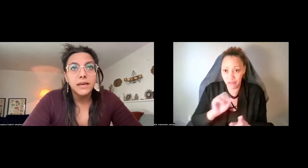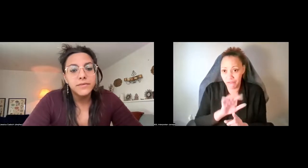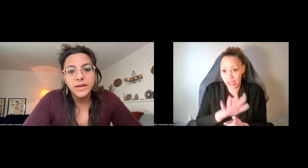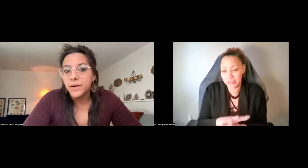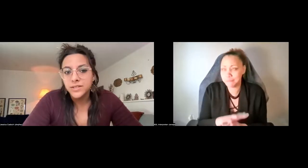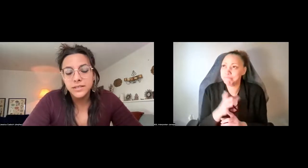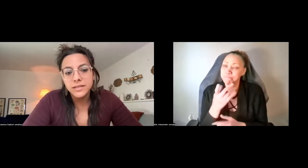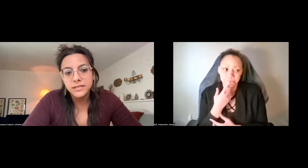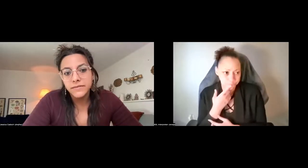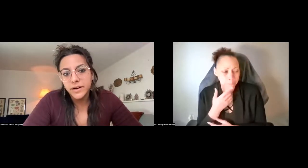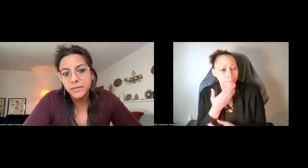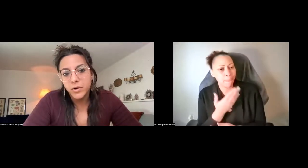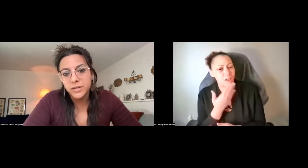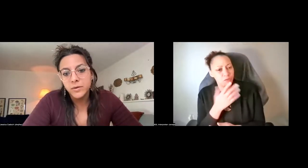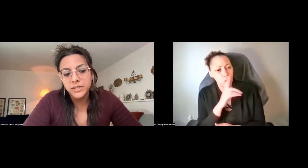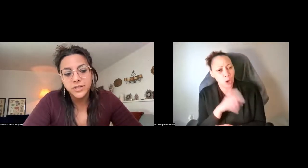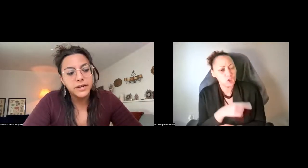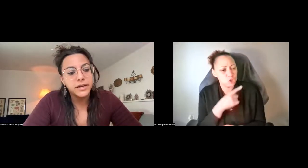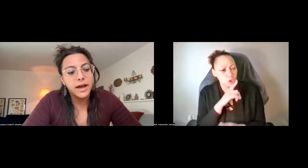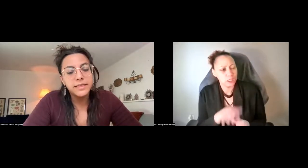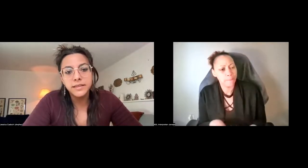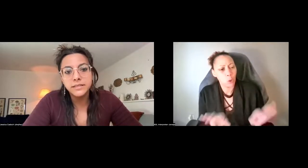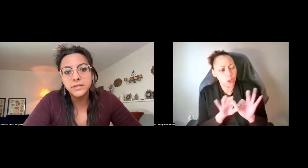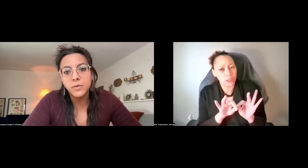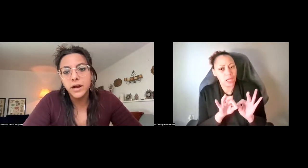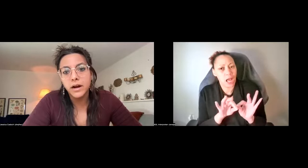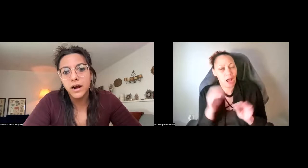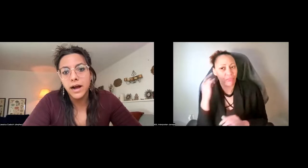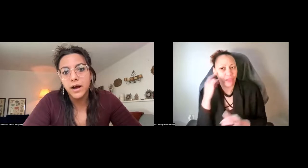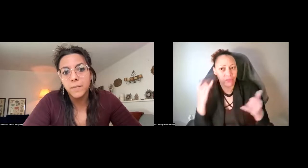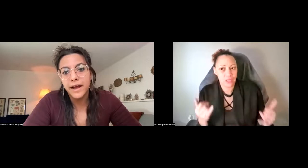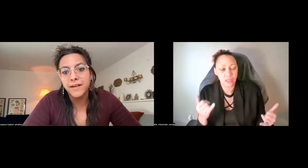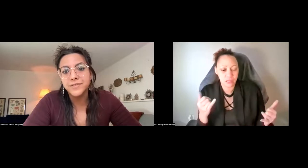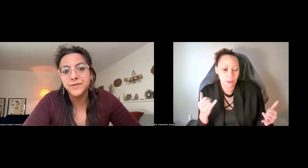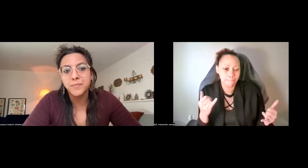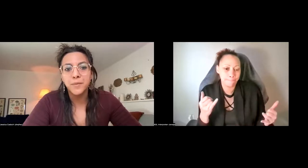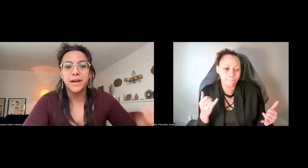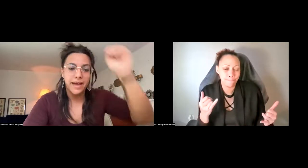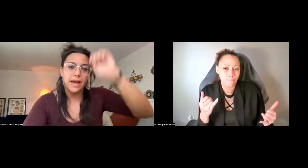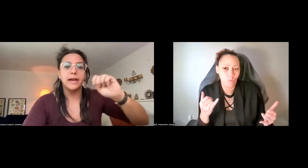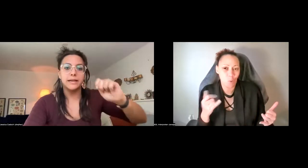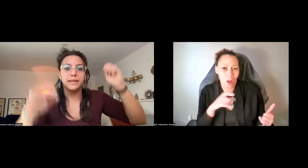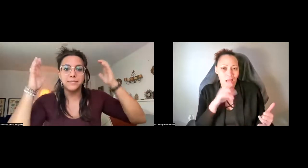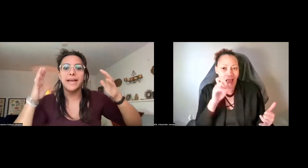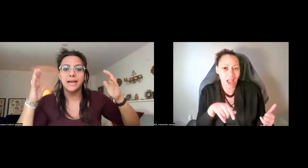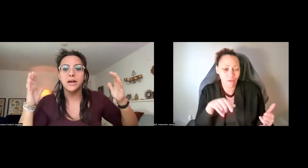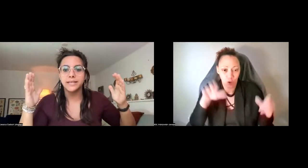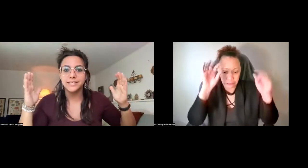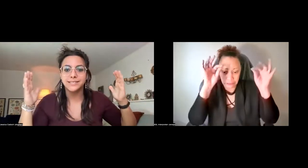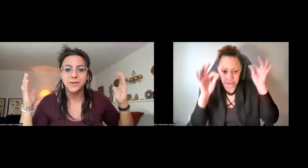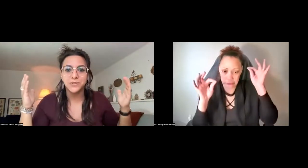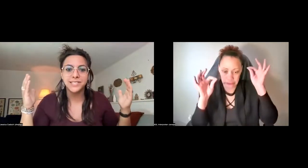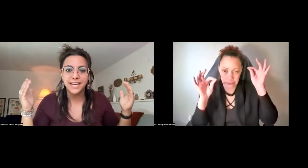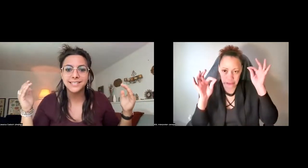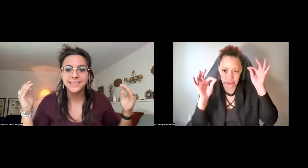Thank you for that question. That's a, it's a very important question. And I think this is where, um, I have to put my hat and keep my hat on